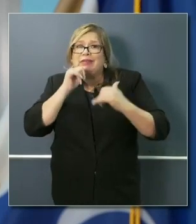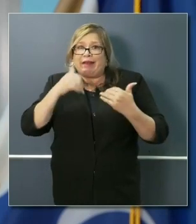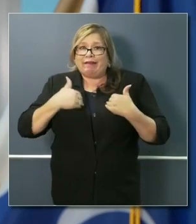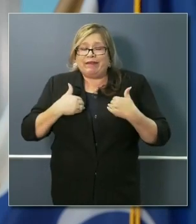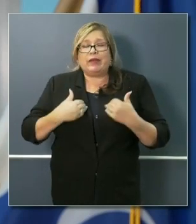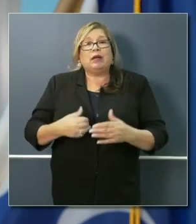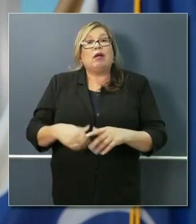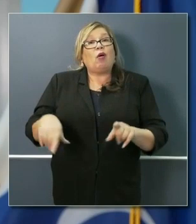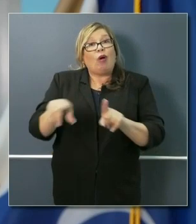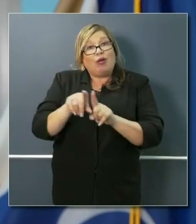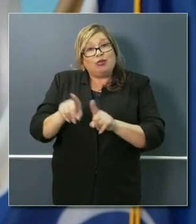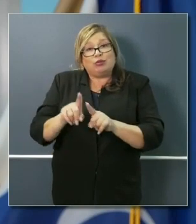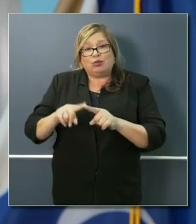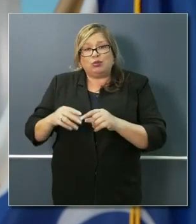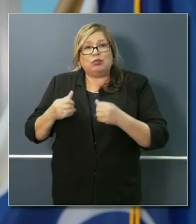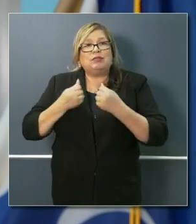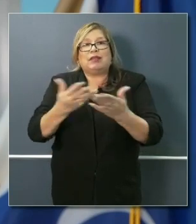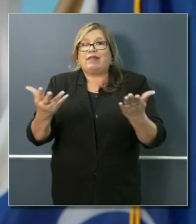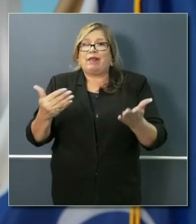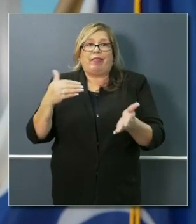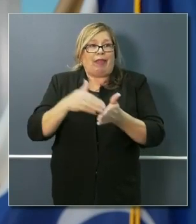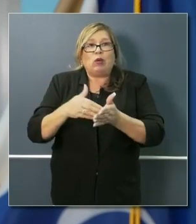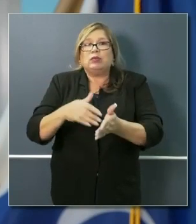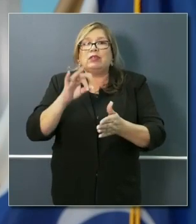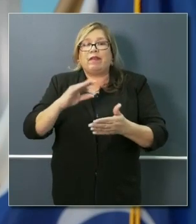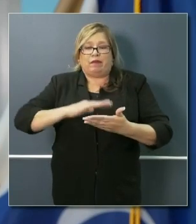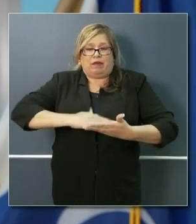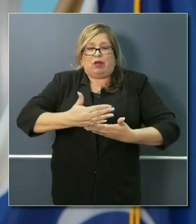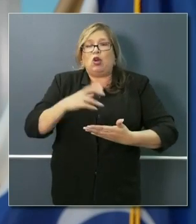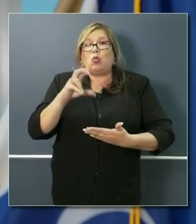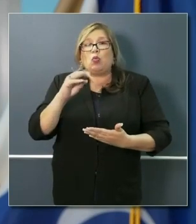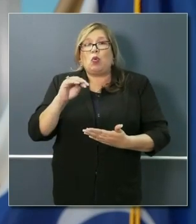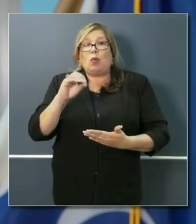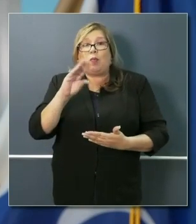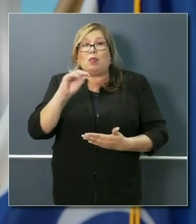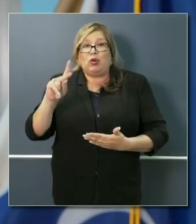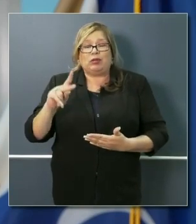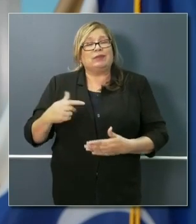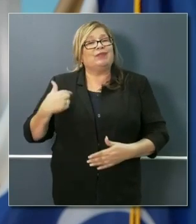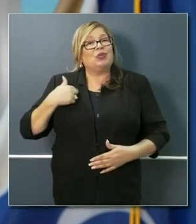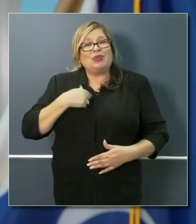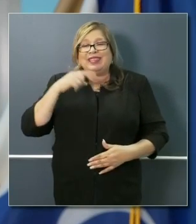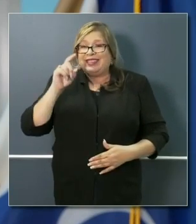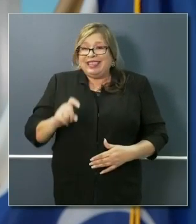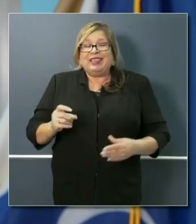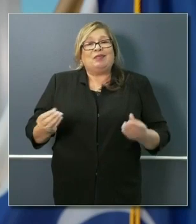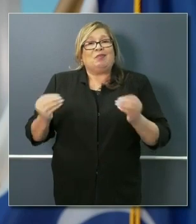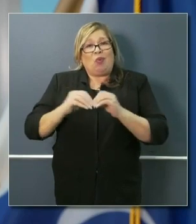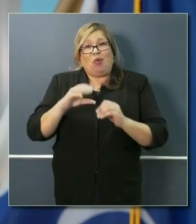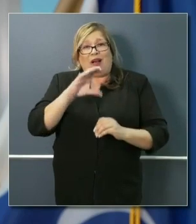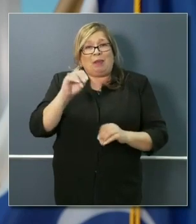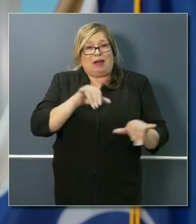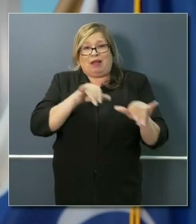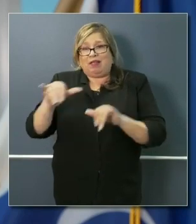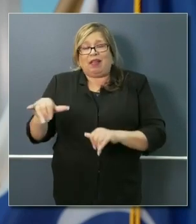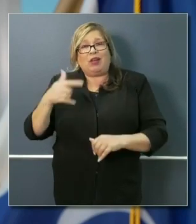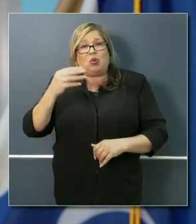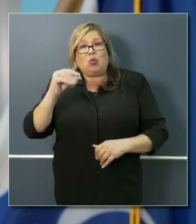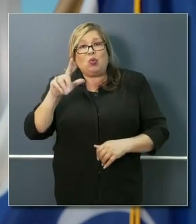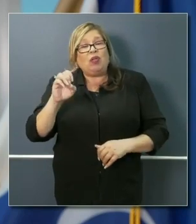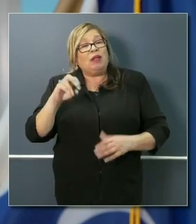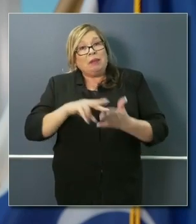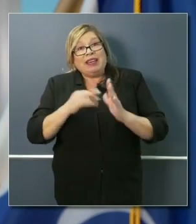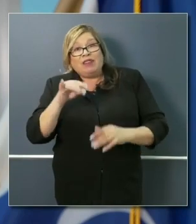also providing thousands of Chromebooks. I said this in my remarks yesterday, we need more Googles. And so if you're a company that